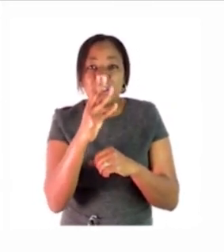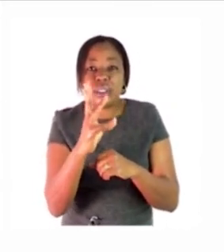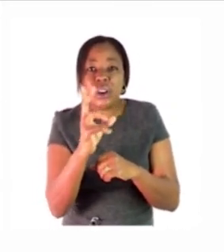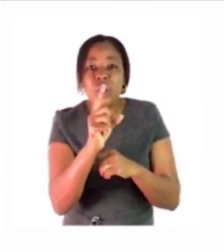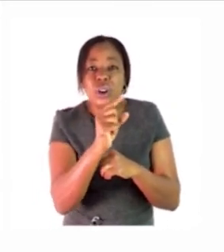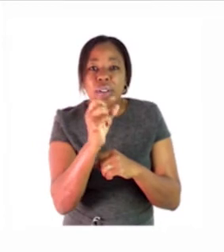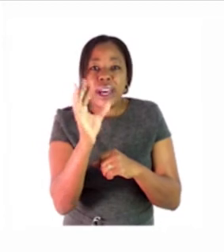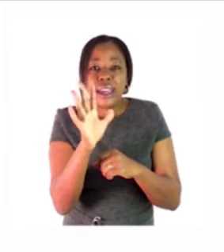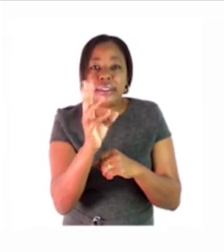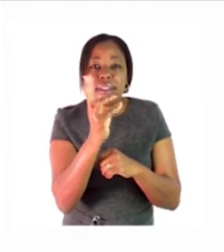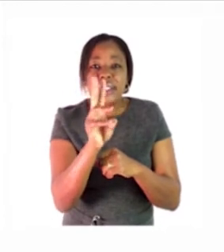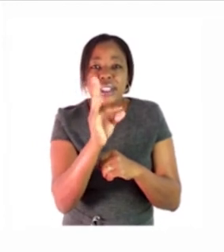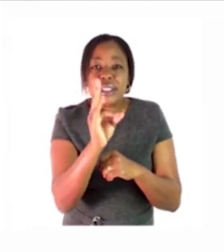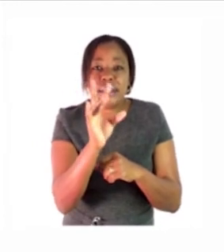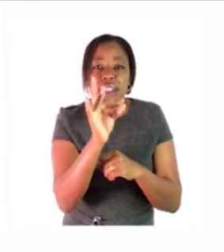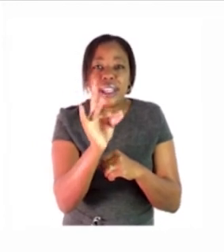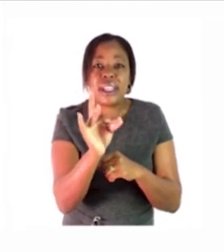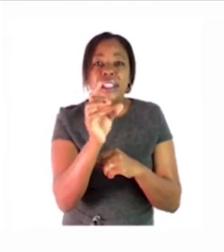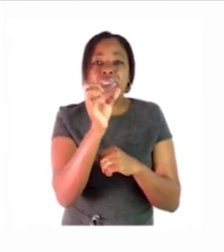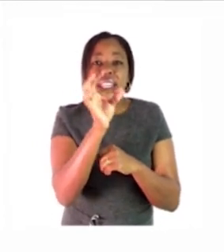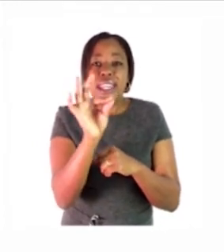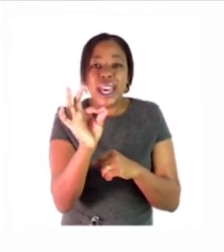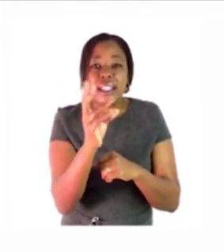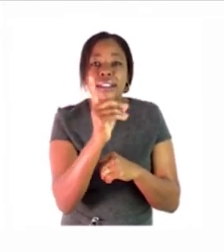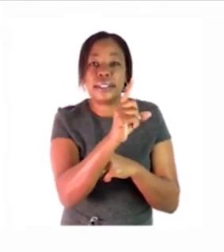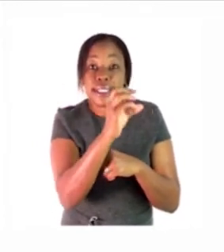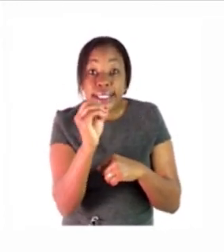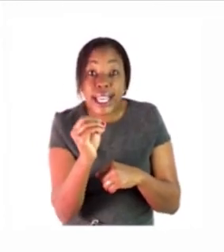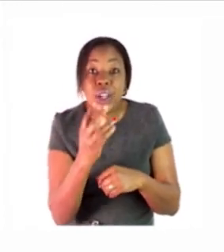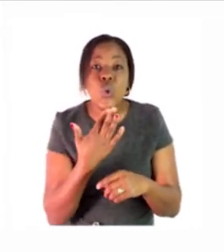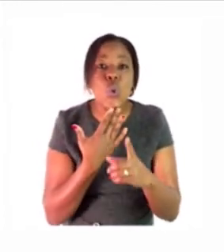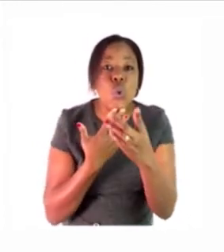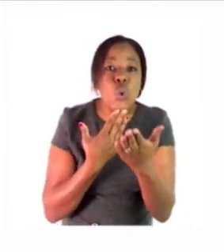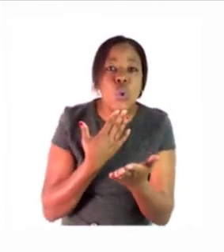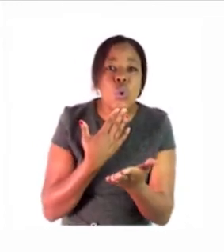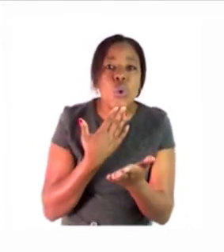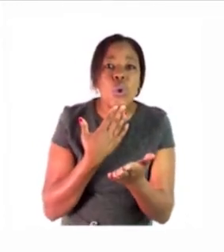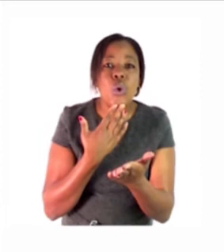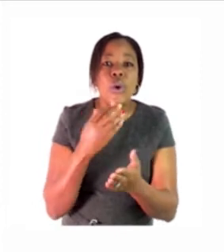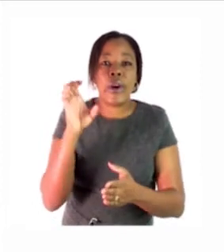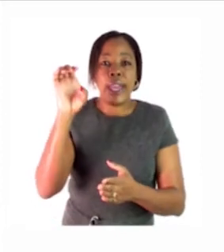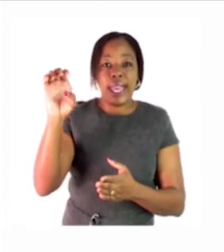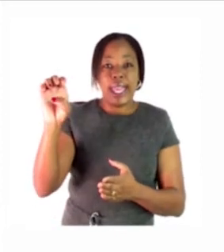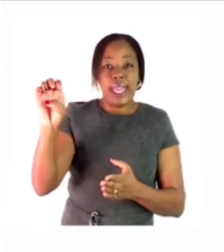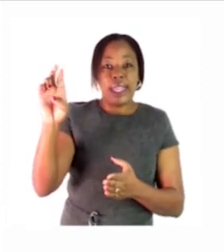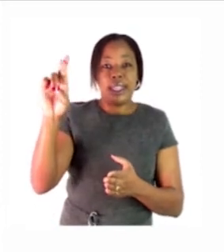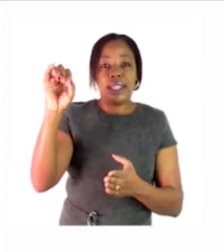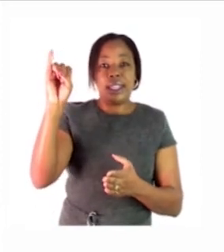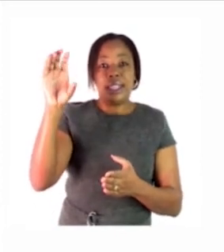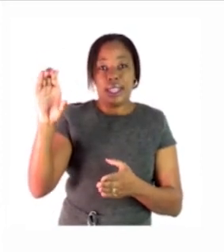four five six seven eight nine and ten eric is number 10